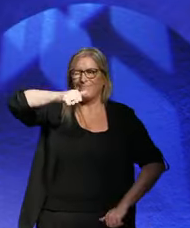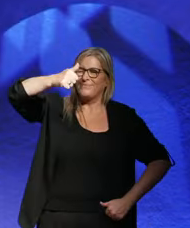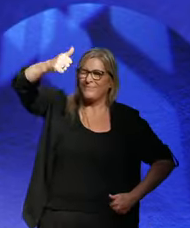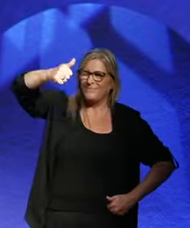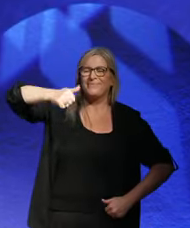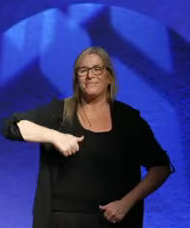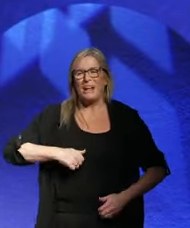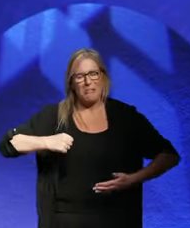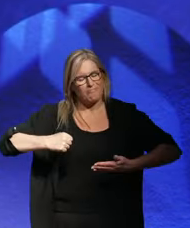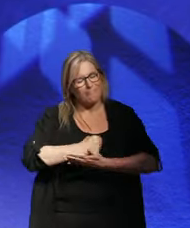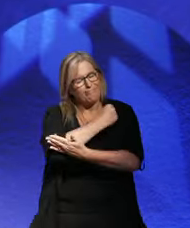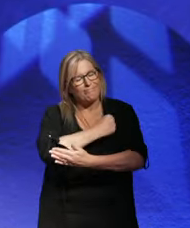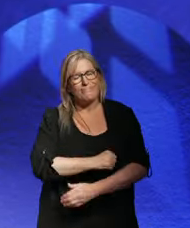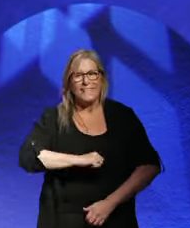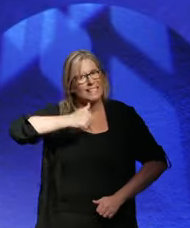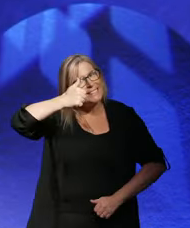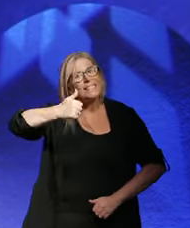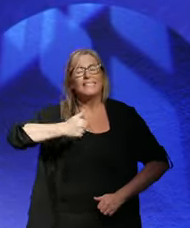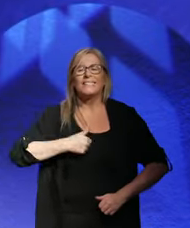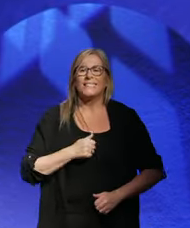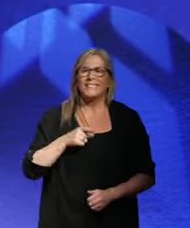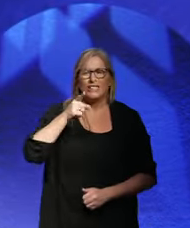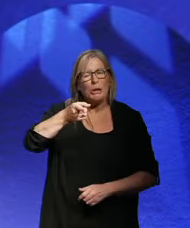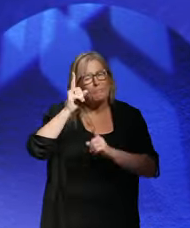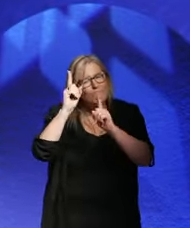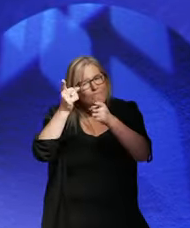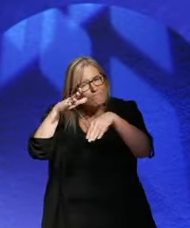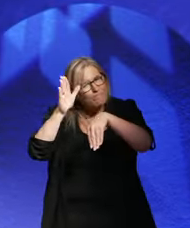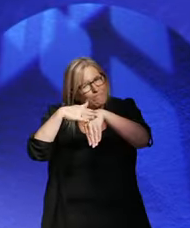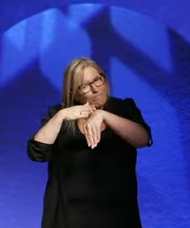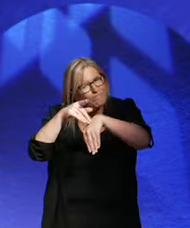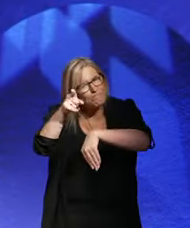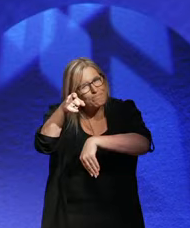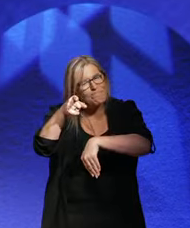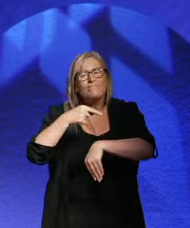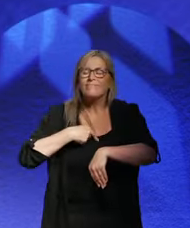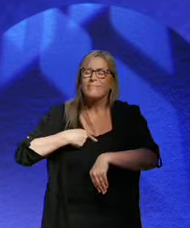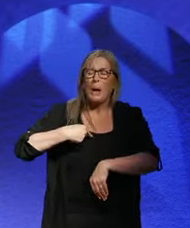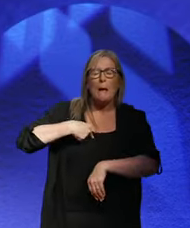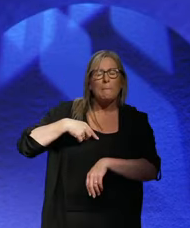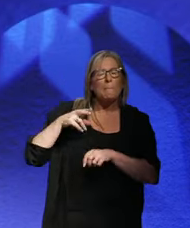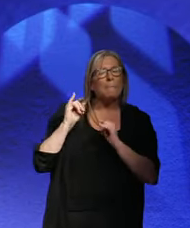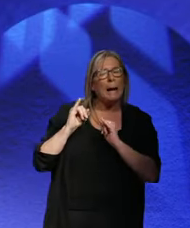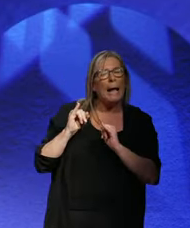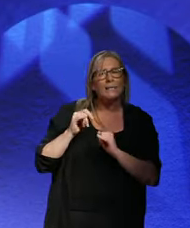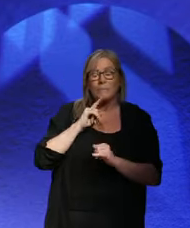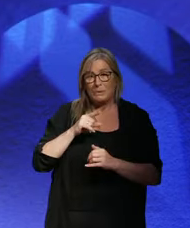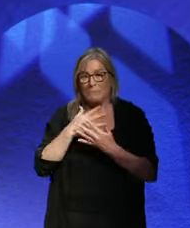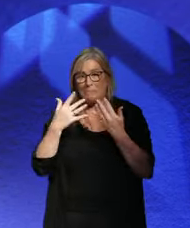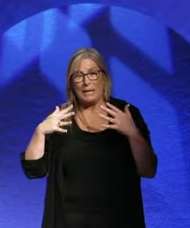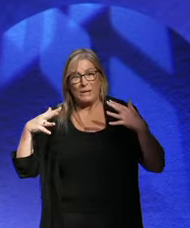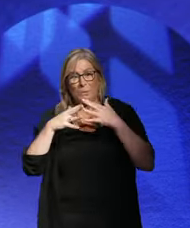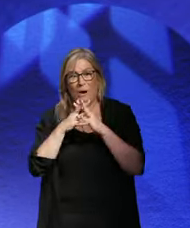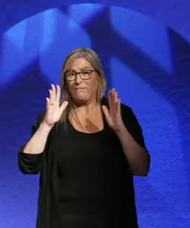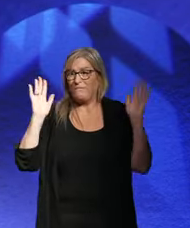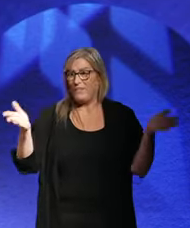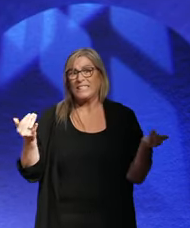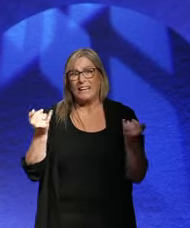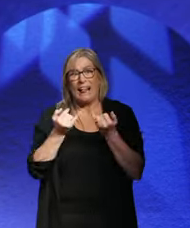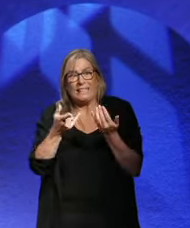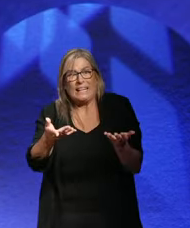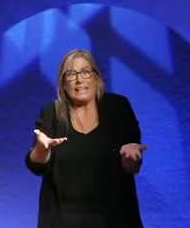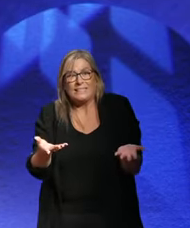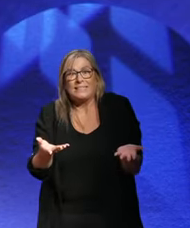hard cheese, everyone. You know, you've been bad. We've been bad. And many wars ended like that. That was the way wars